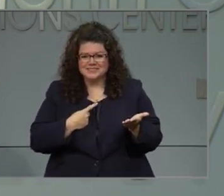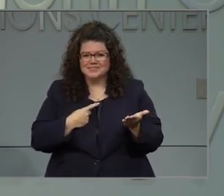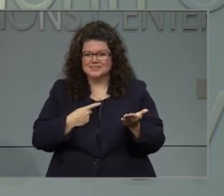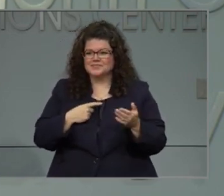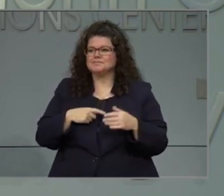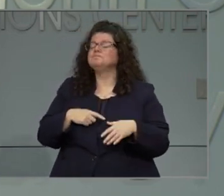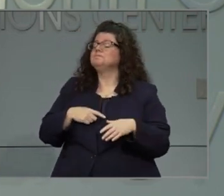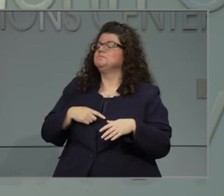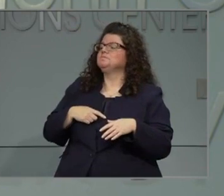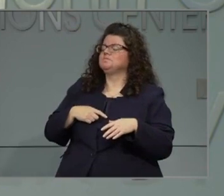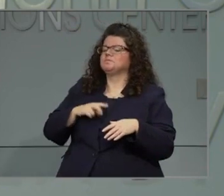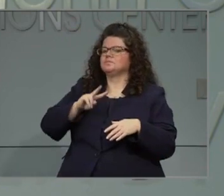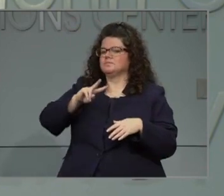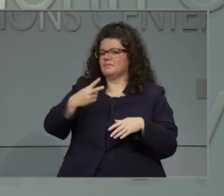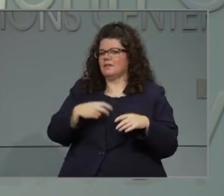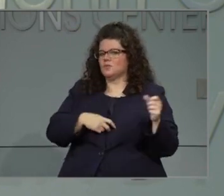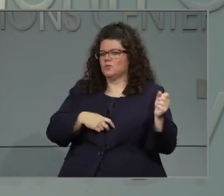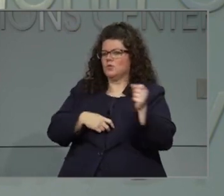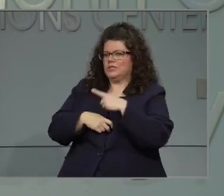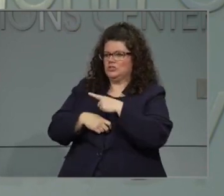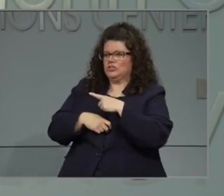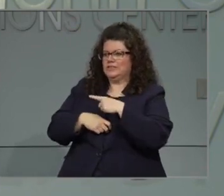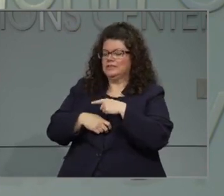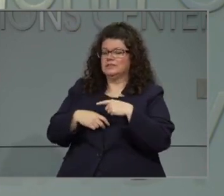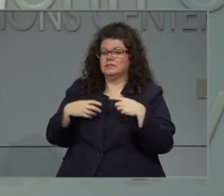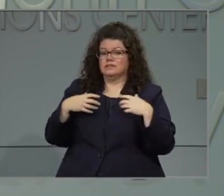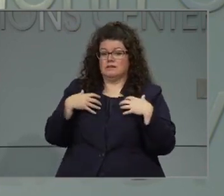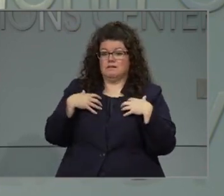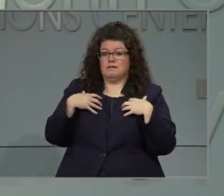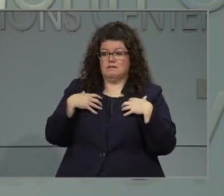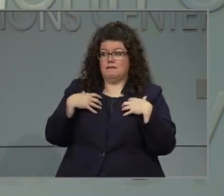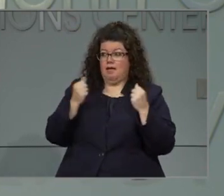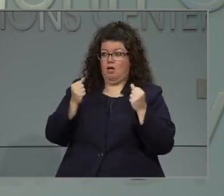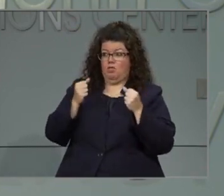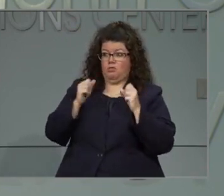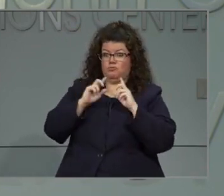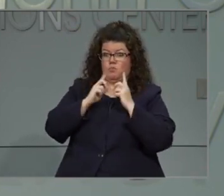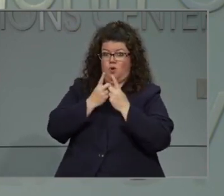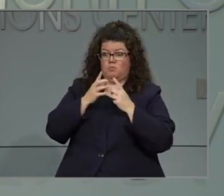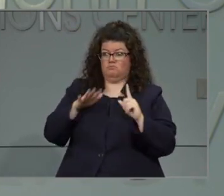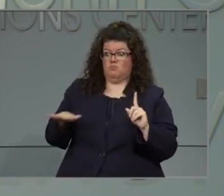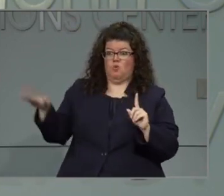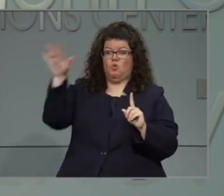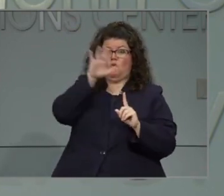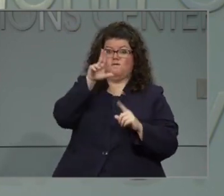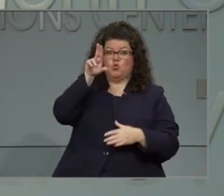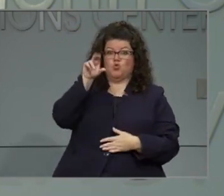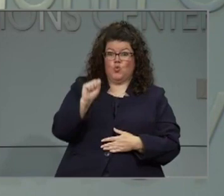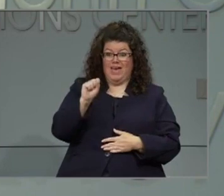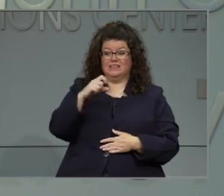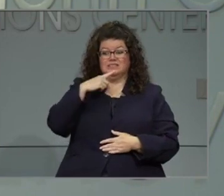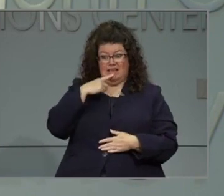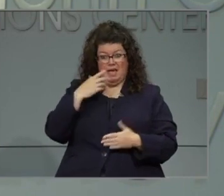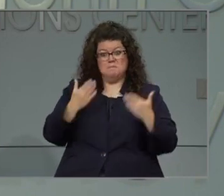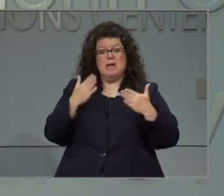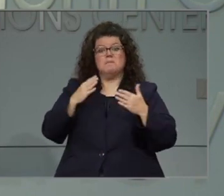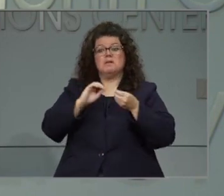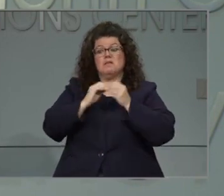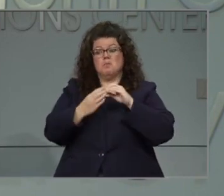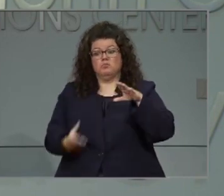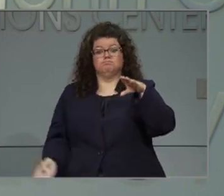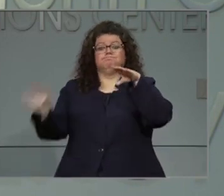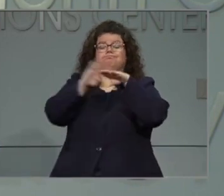The second part is health officials around the nation are saying that there could be a resurgence, another spike in coronavirus